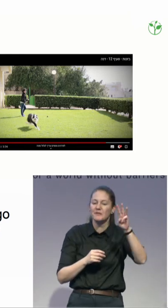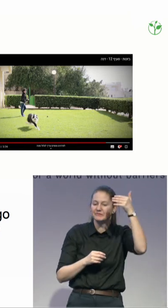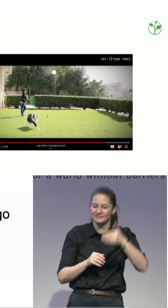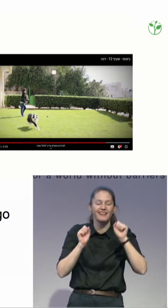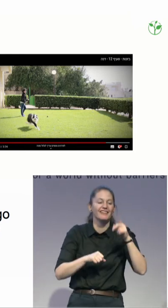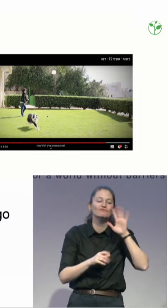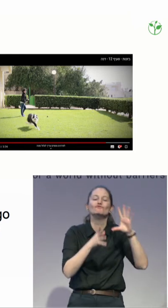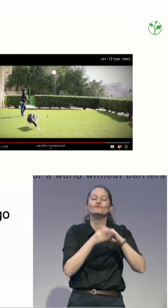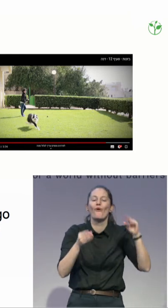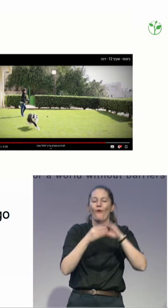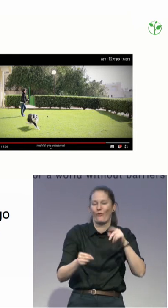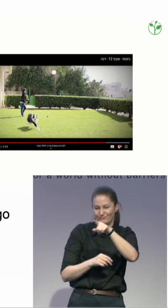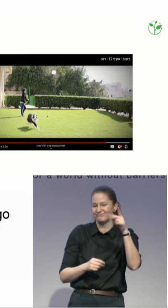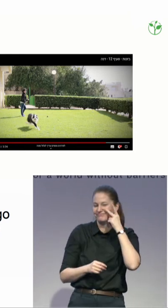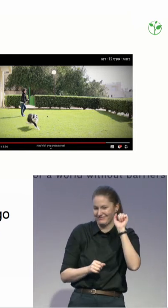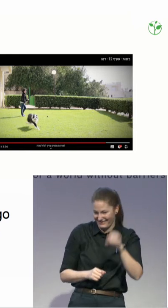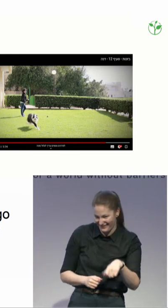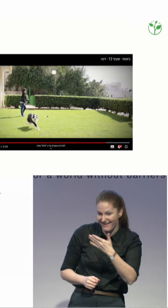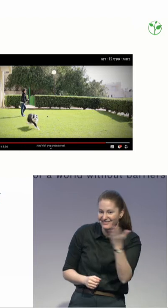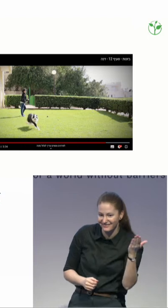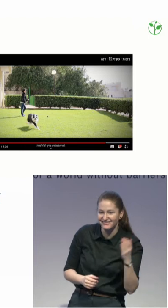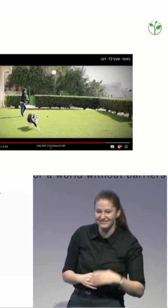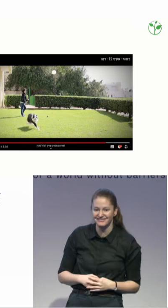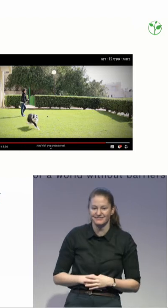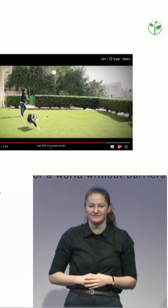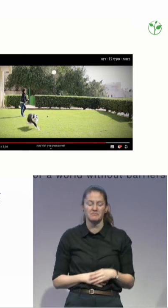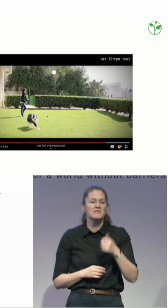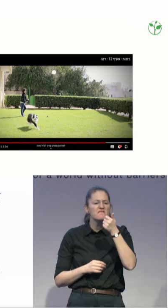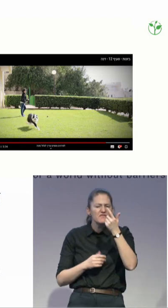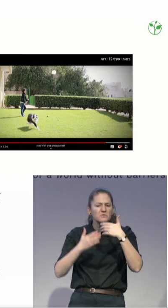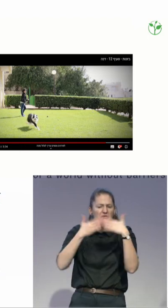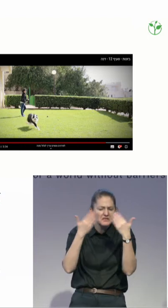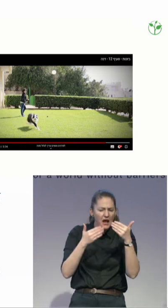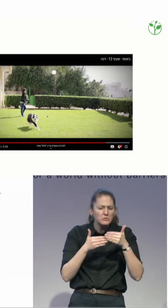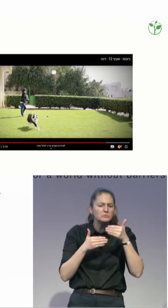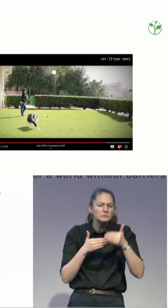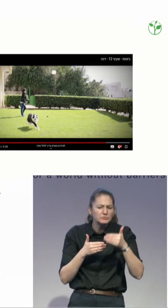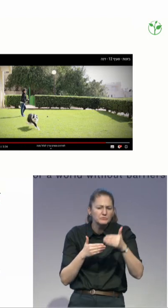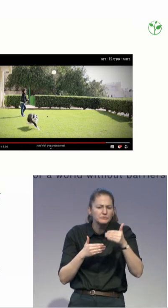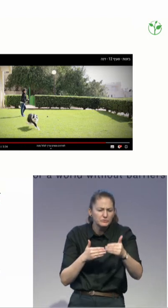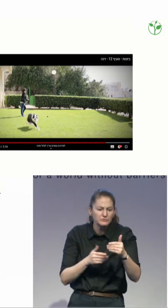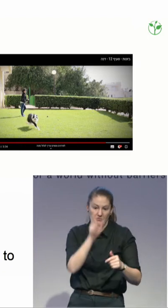listen, Dana wants to sell her house. It's a bad decision. And I told her no.